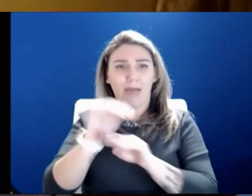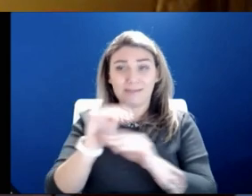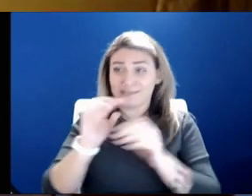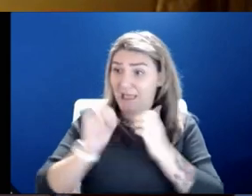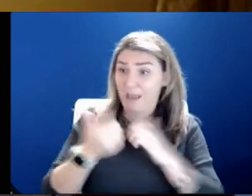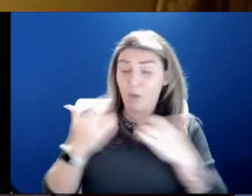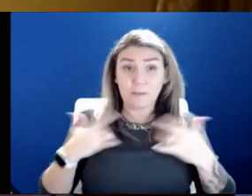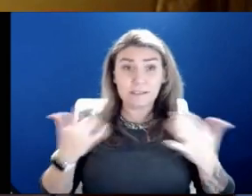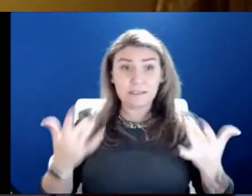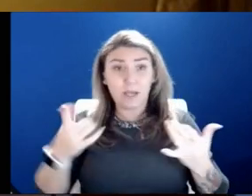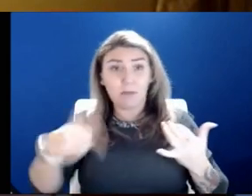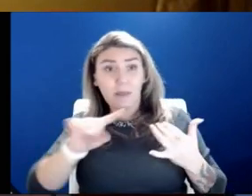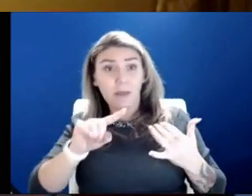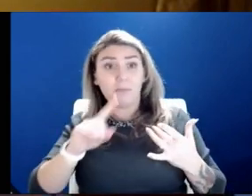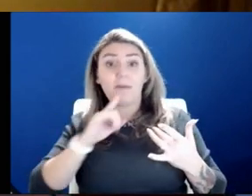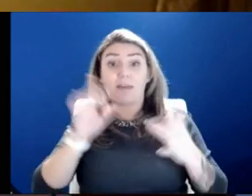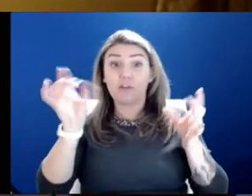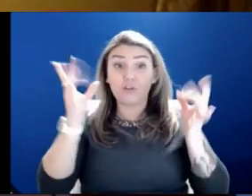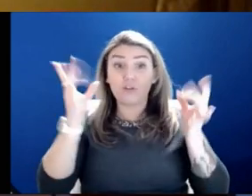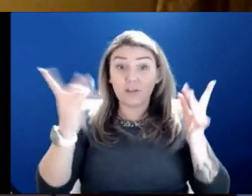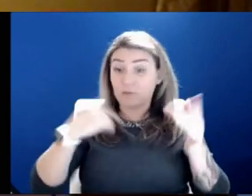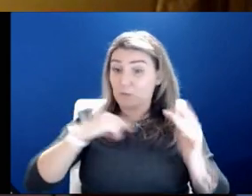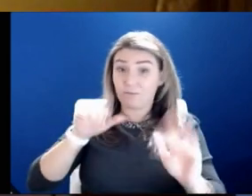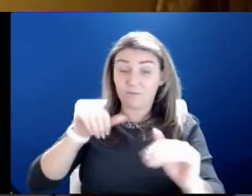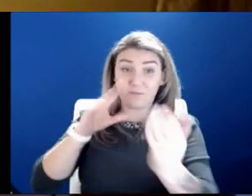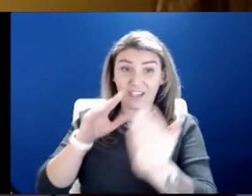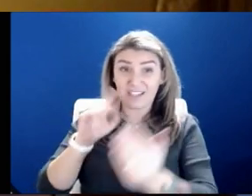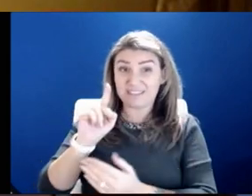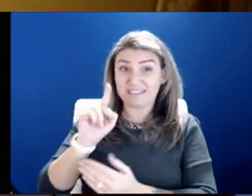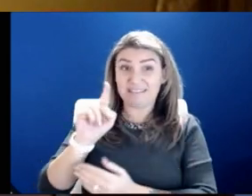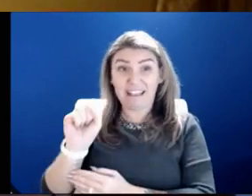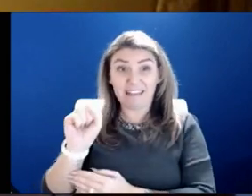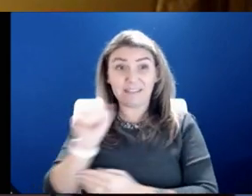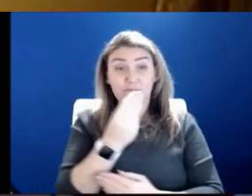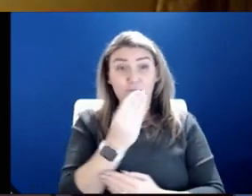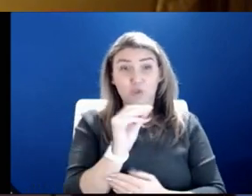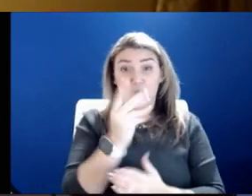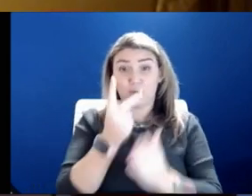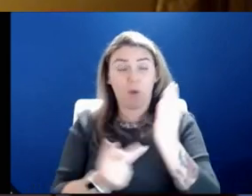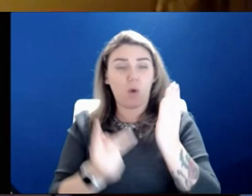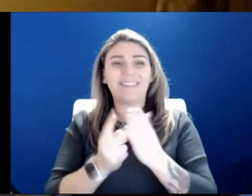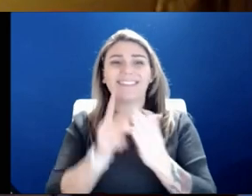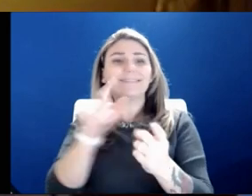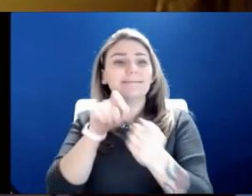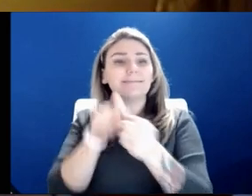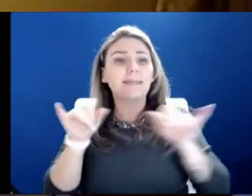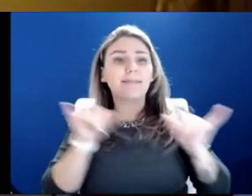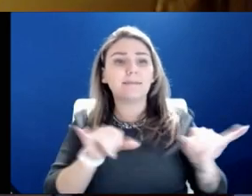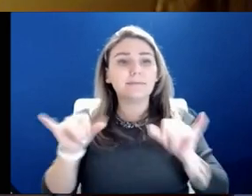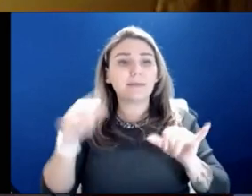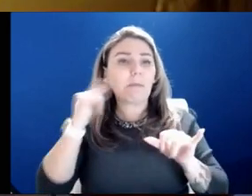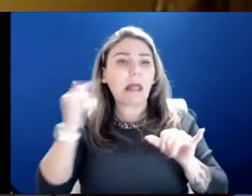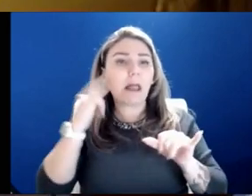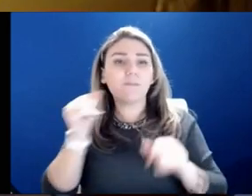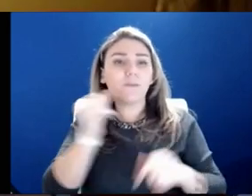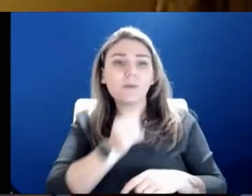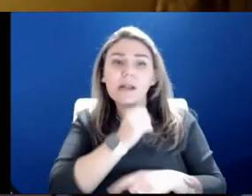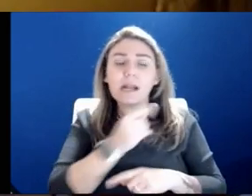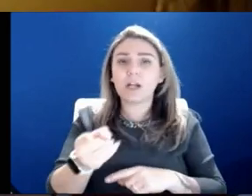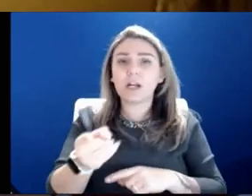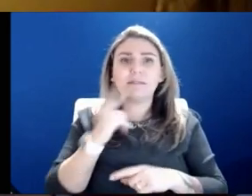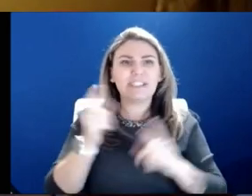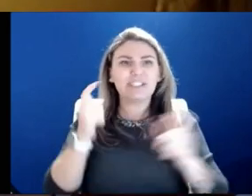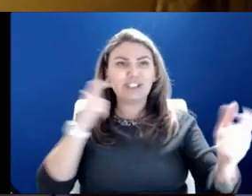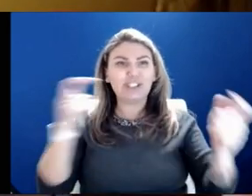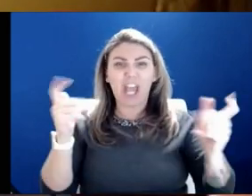And, you know, the crises that we face in Kansas and Missouri are exactly what they're saying. A huge number of folks that are